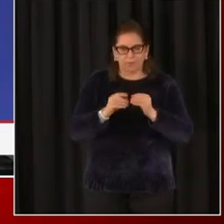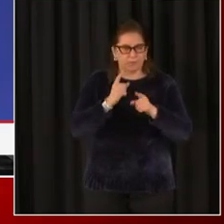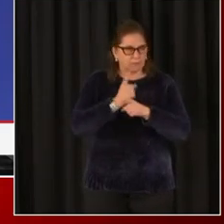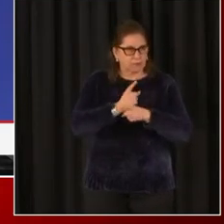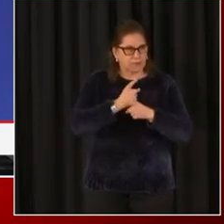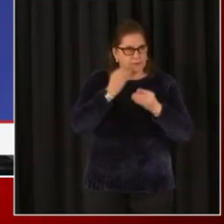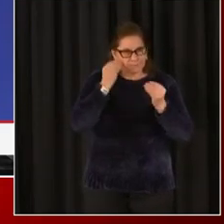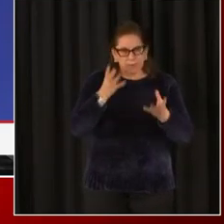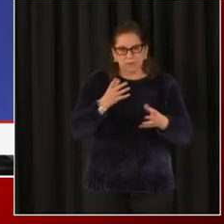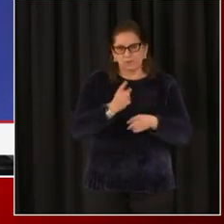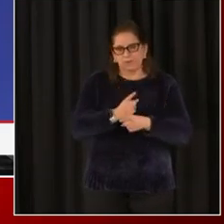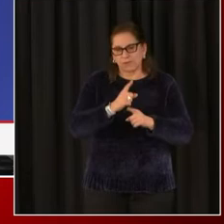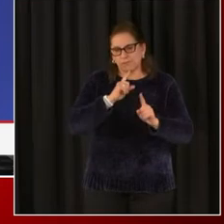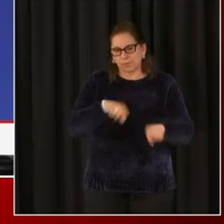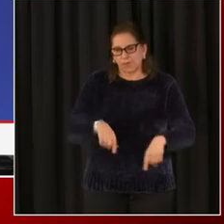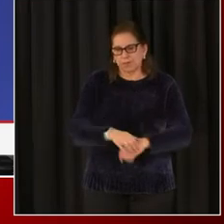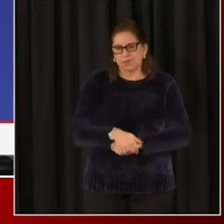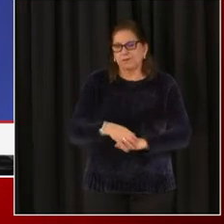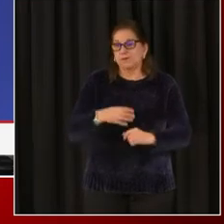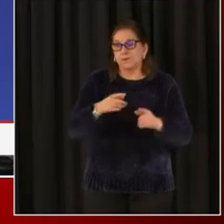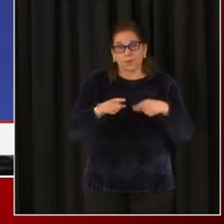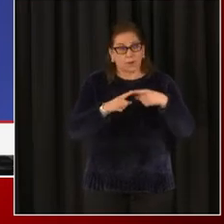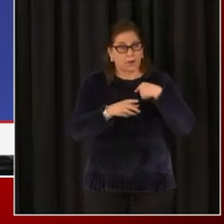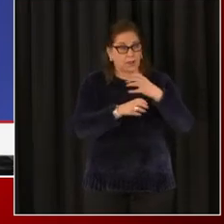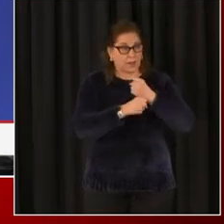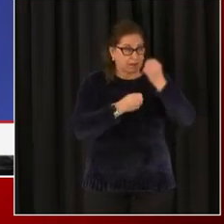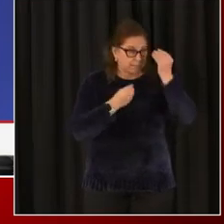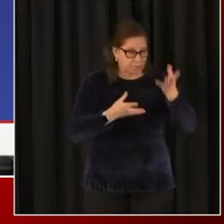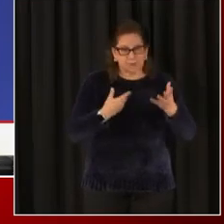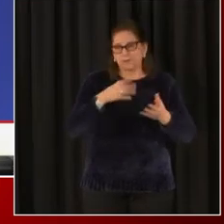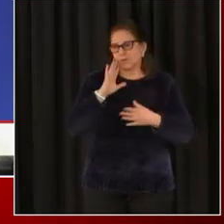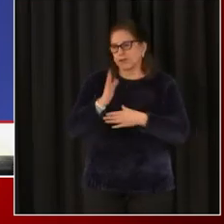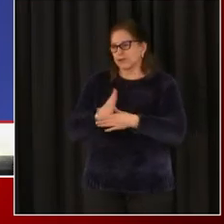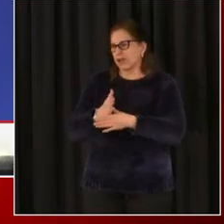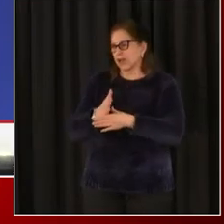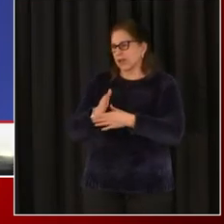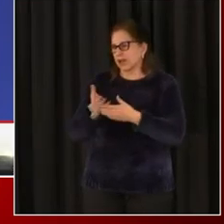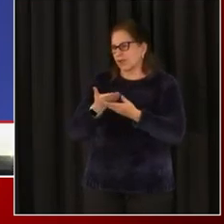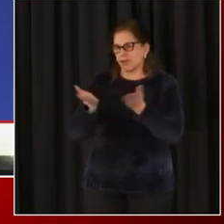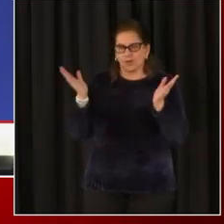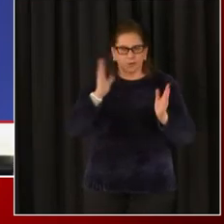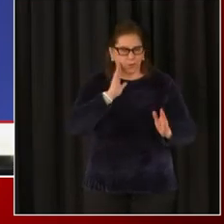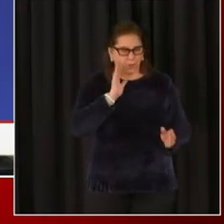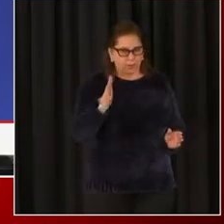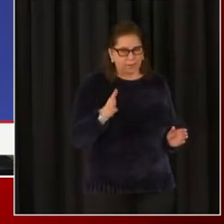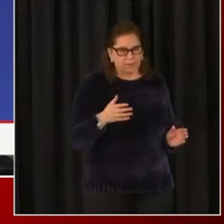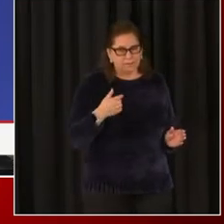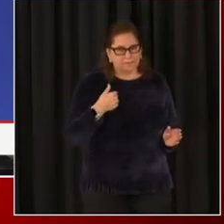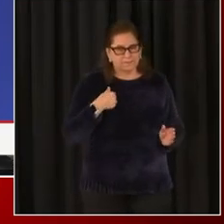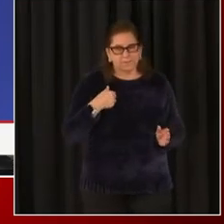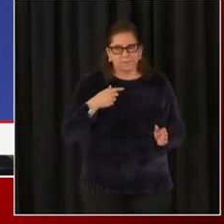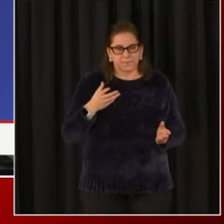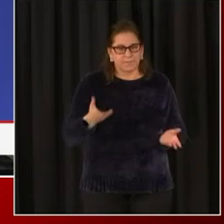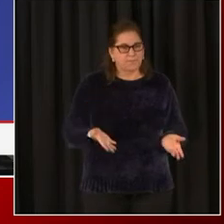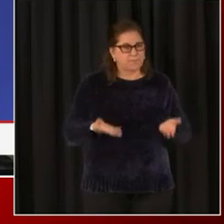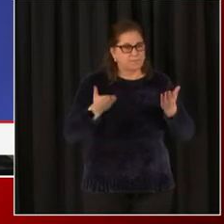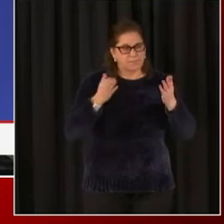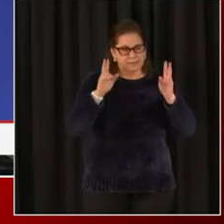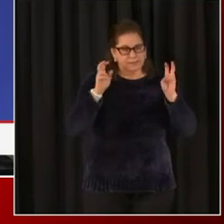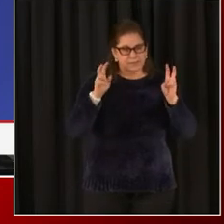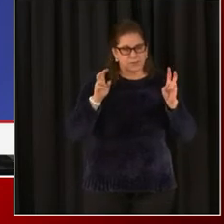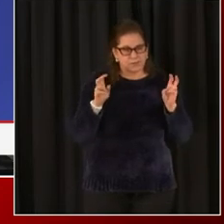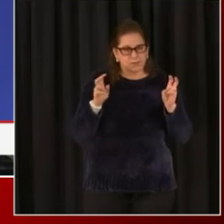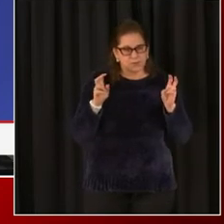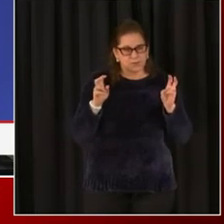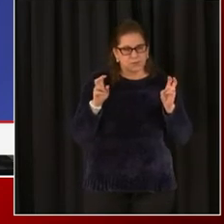get it, to pull it from providers. As soon as we have that data, we'll provide it to you all. And we even raised some issues or some questions